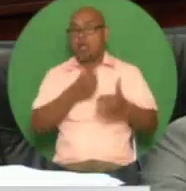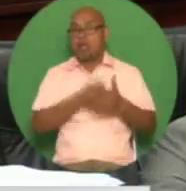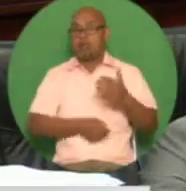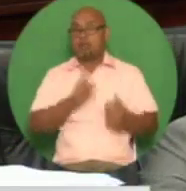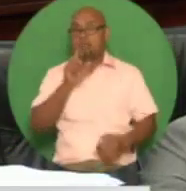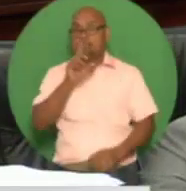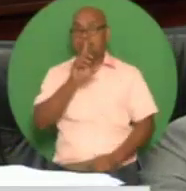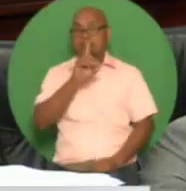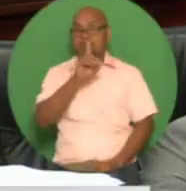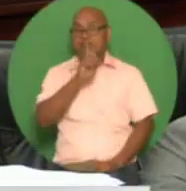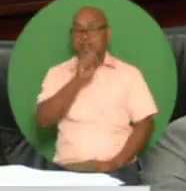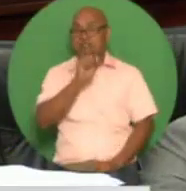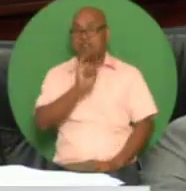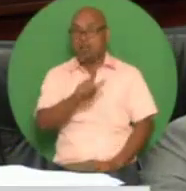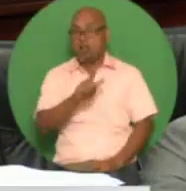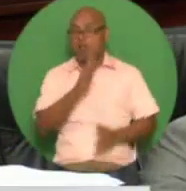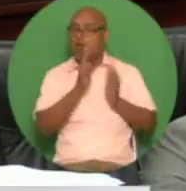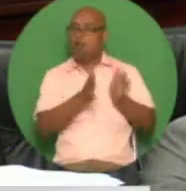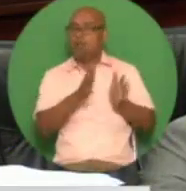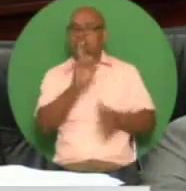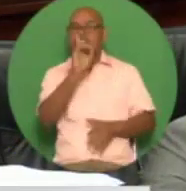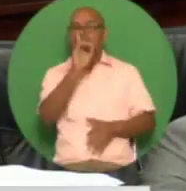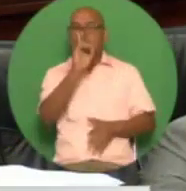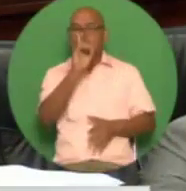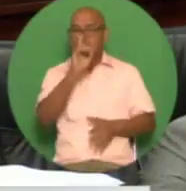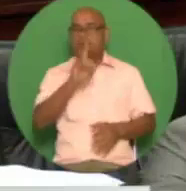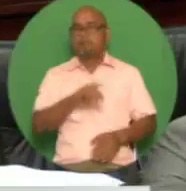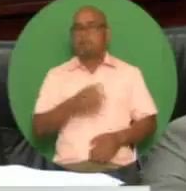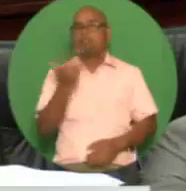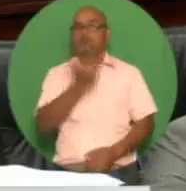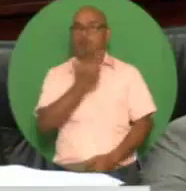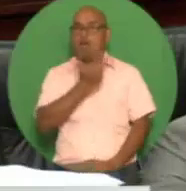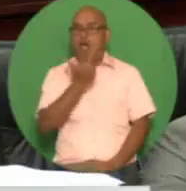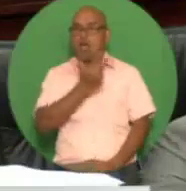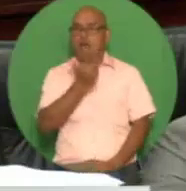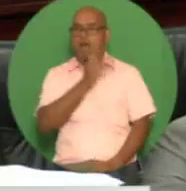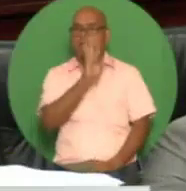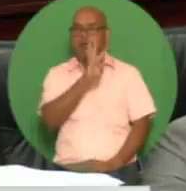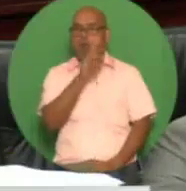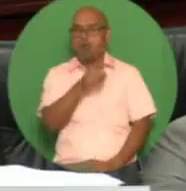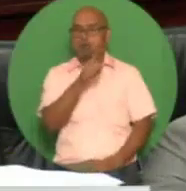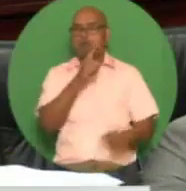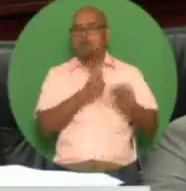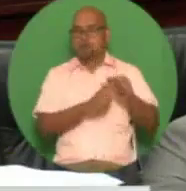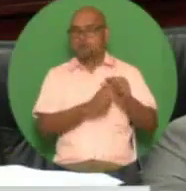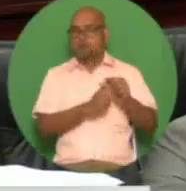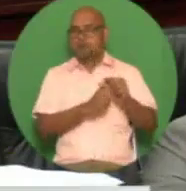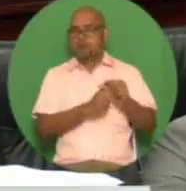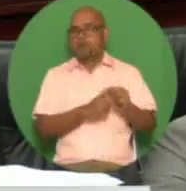fuel at the current price of three dollars and forty one cents per liter